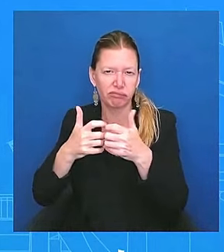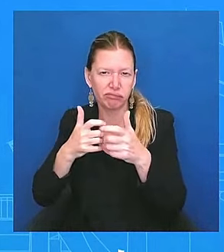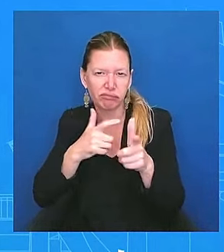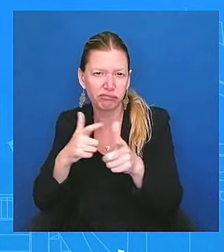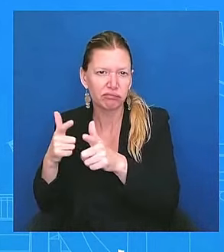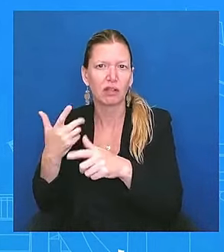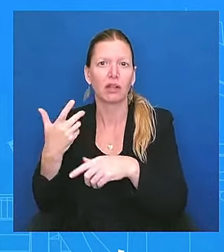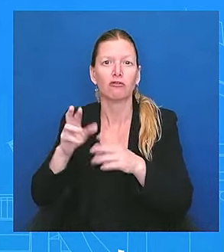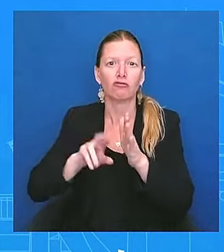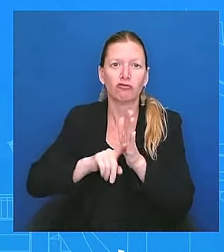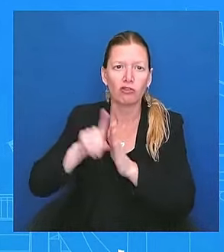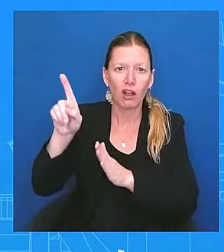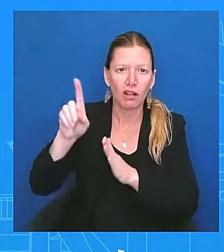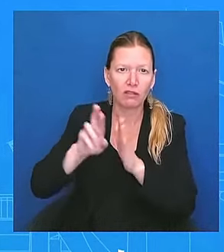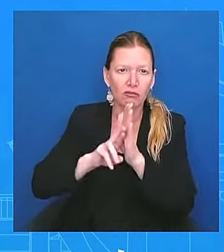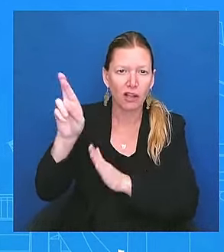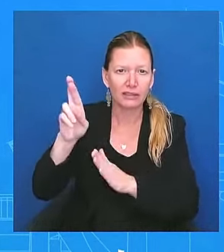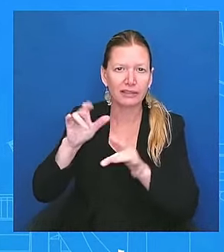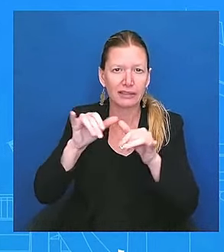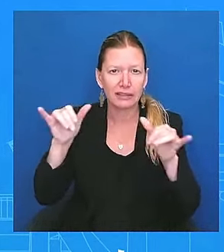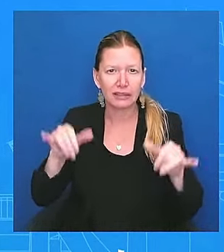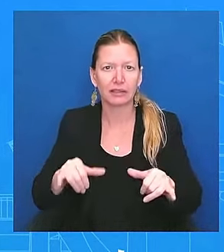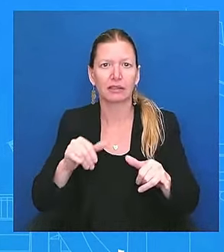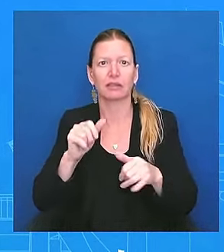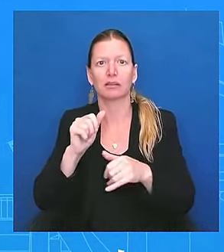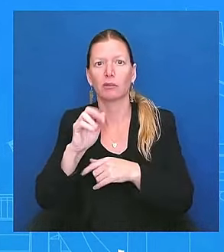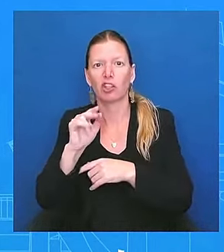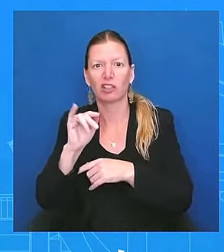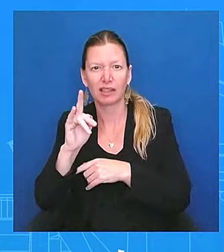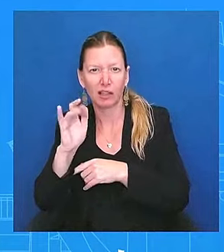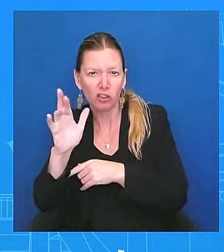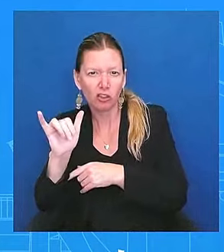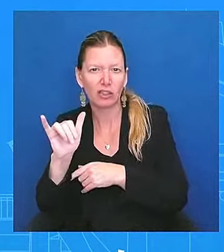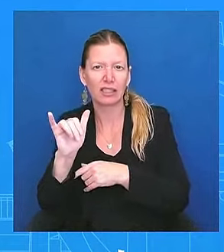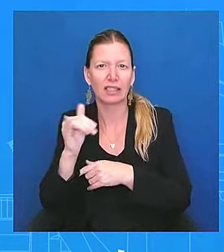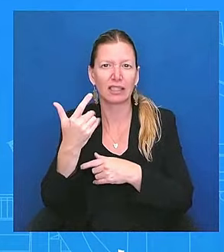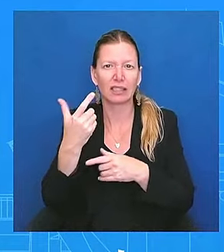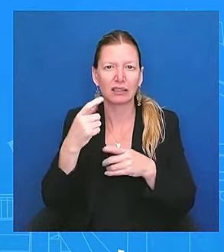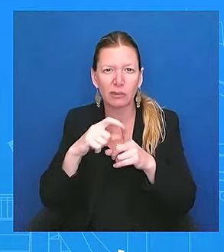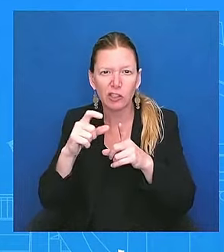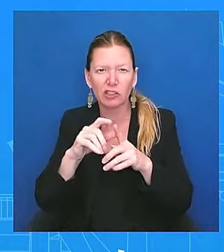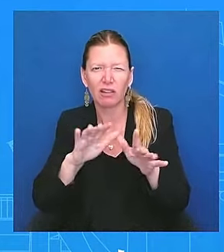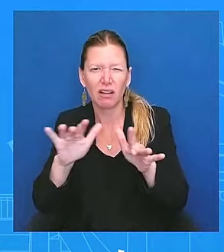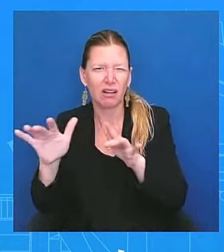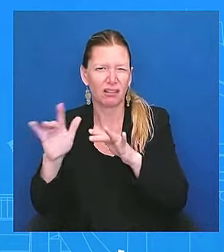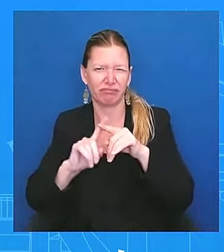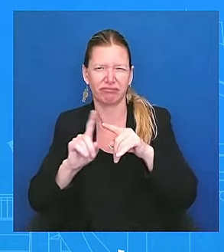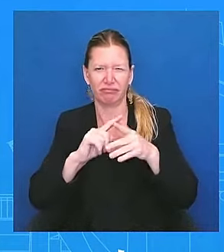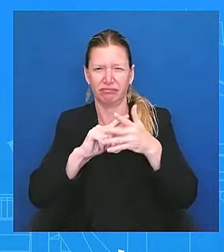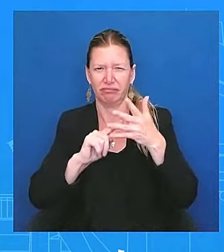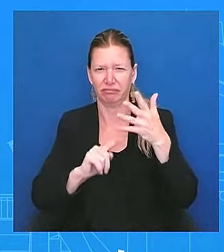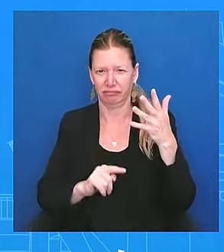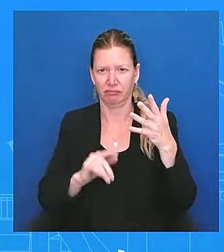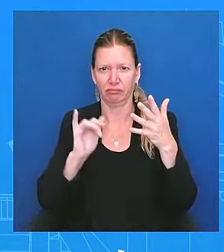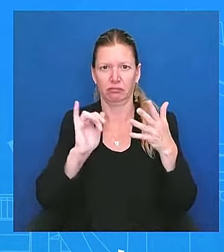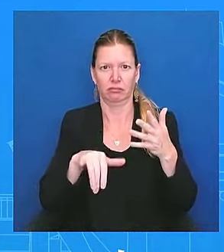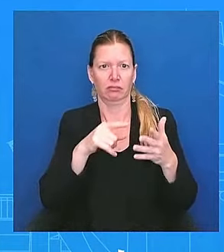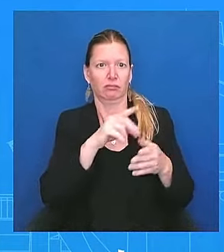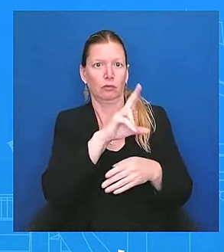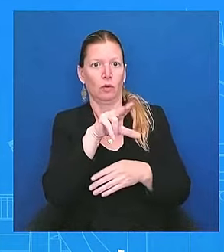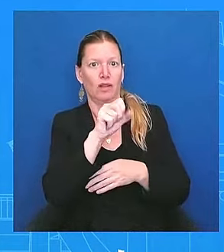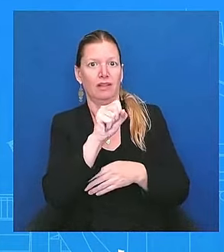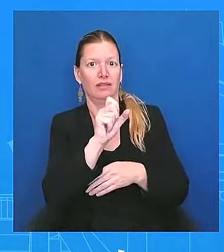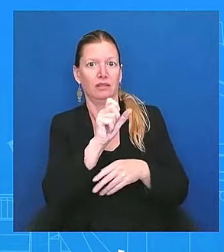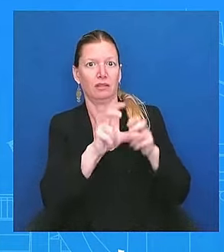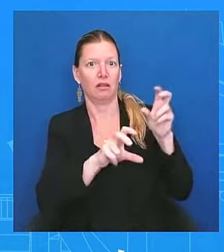stocks using presidential drawdown authorities. It also includes new funding that the Department of Defense will use to